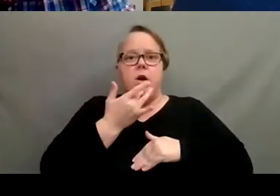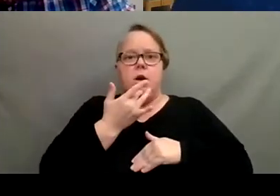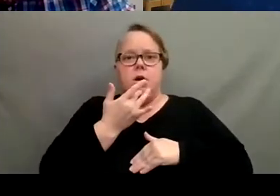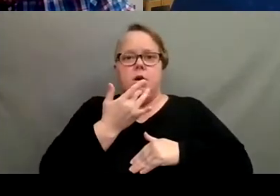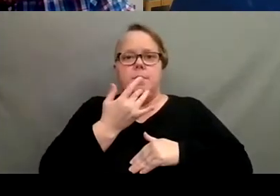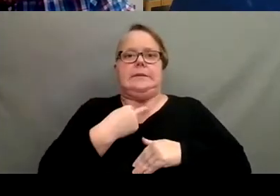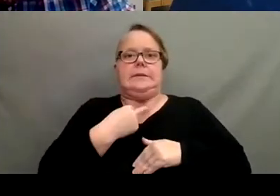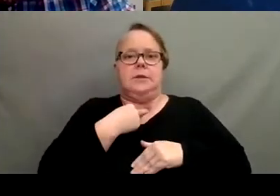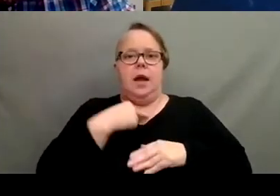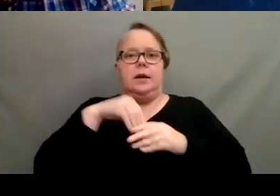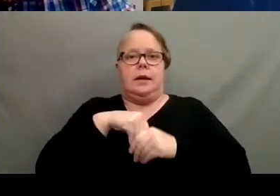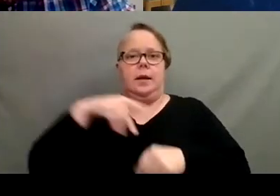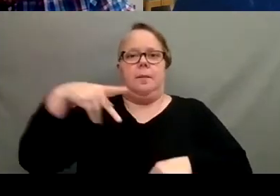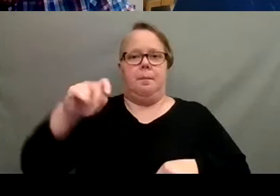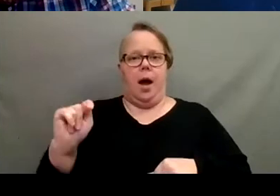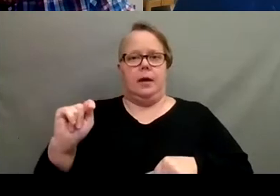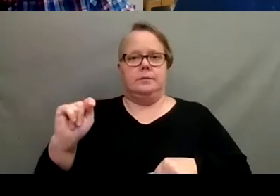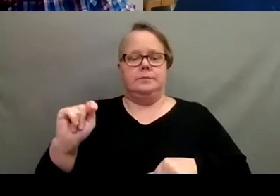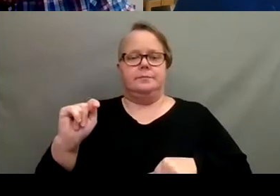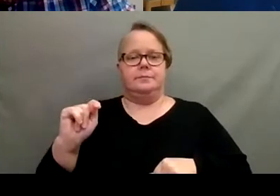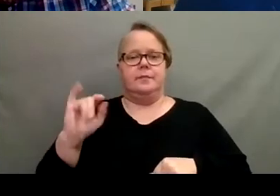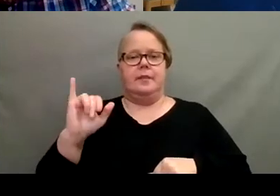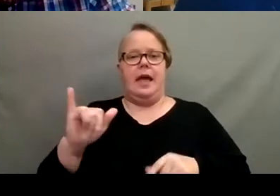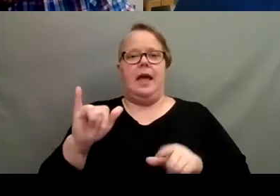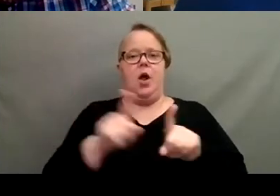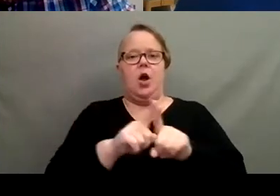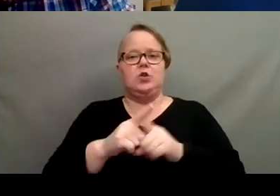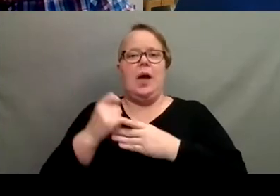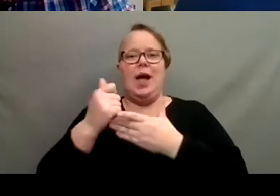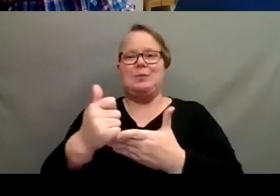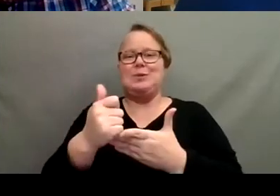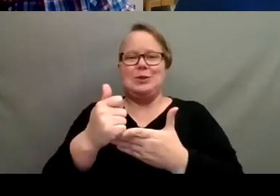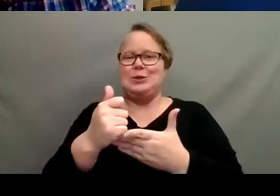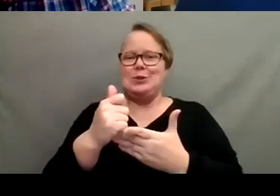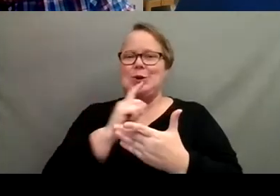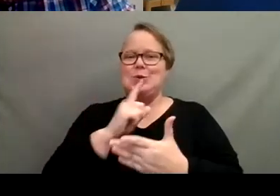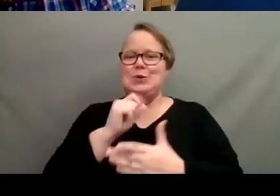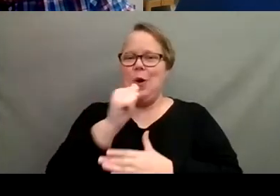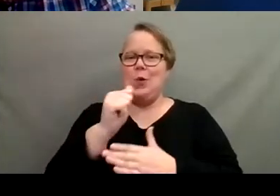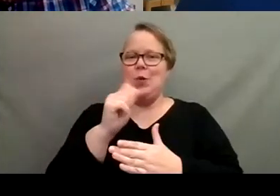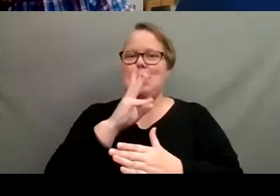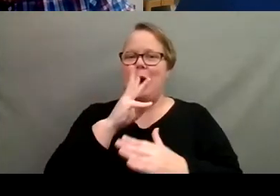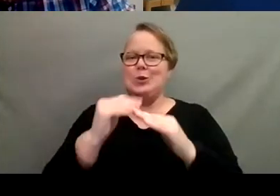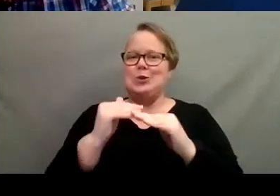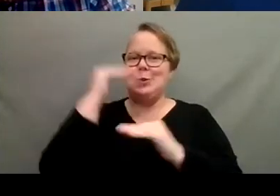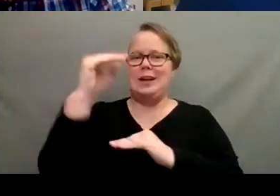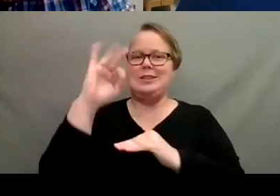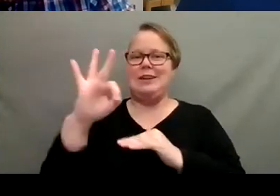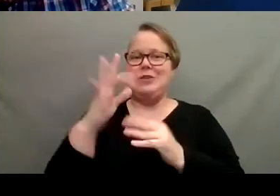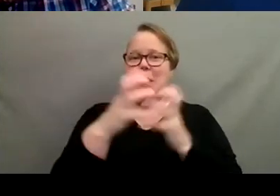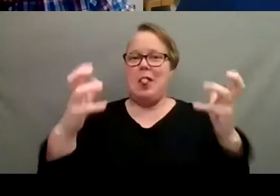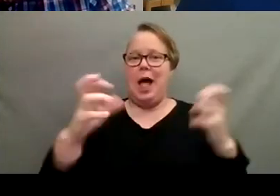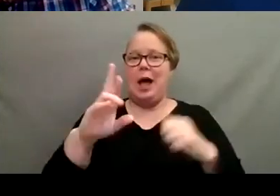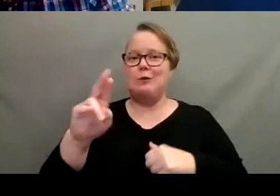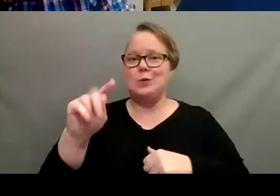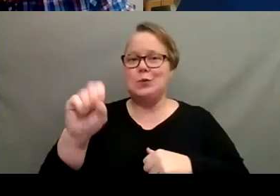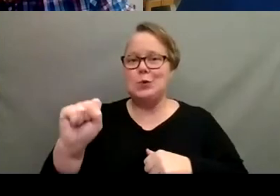bound. That also helps you to not over water if there's a lot of roots in there.